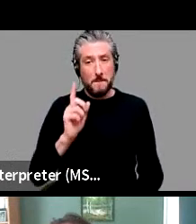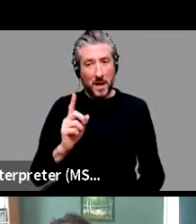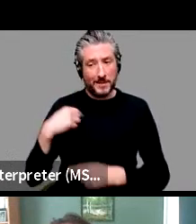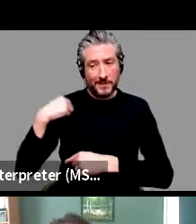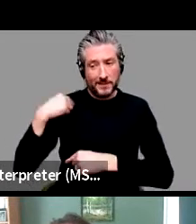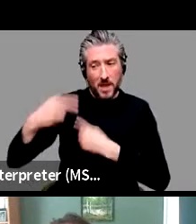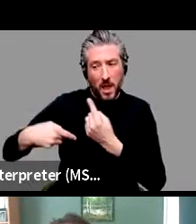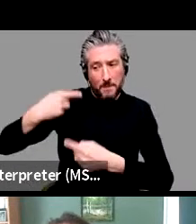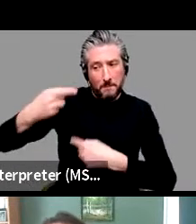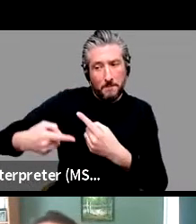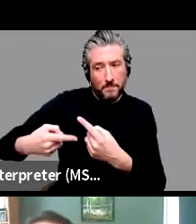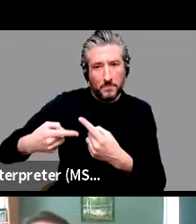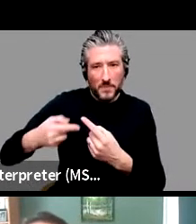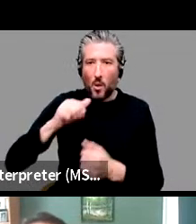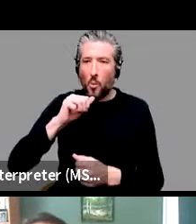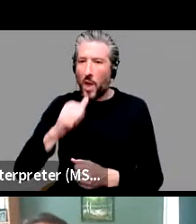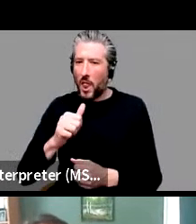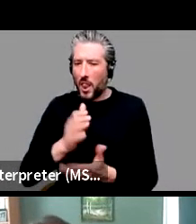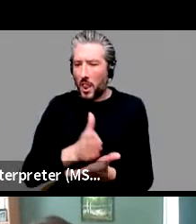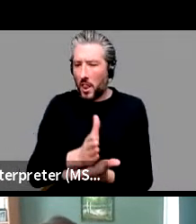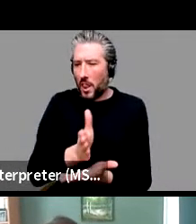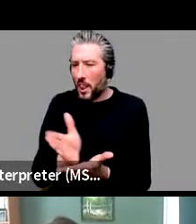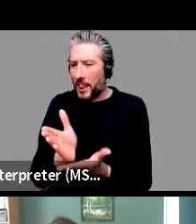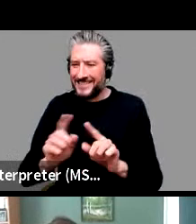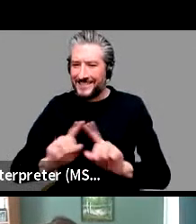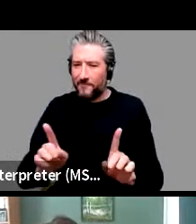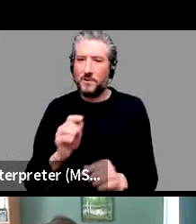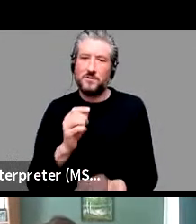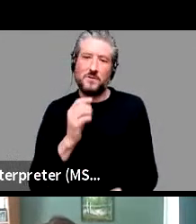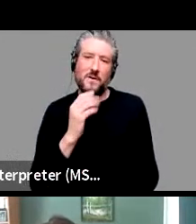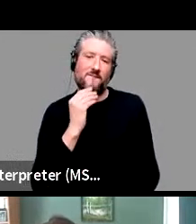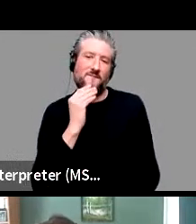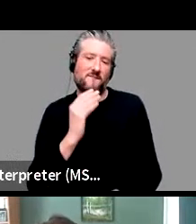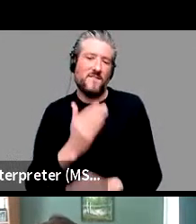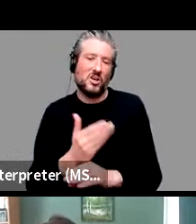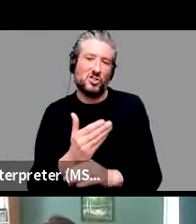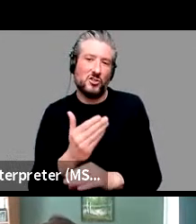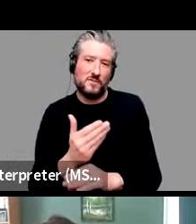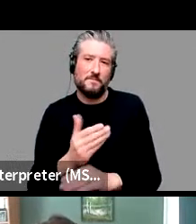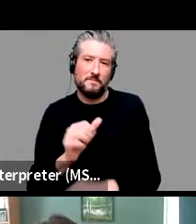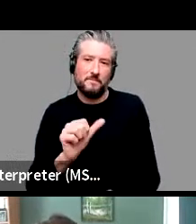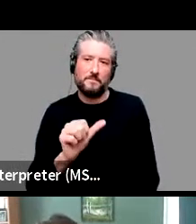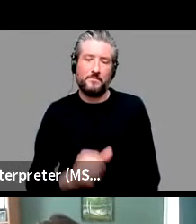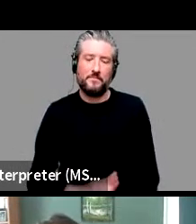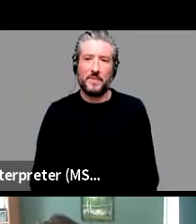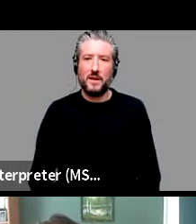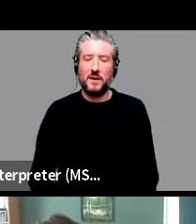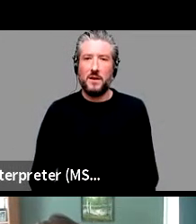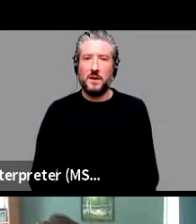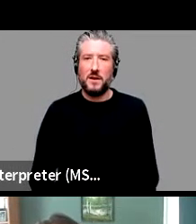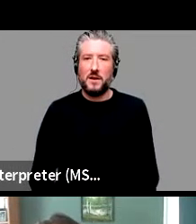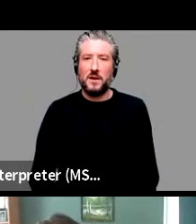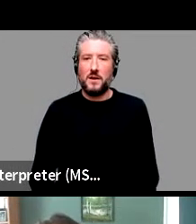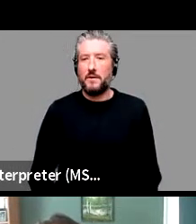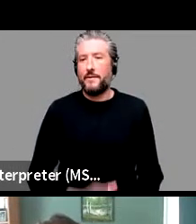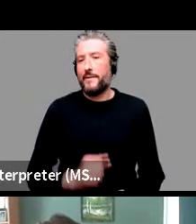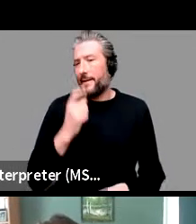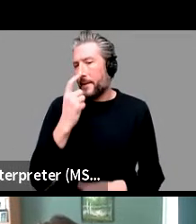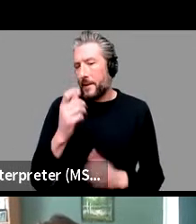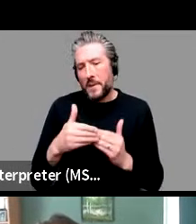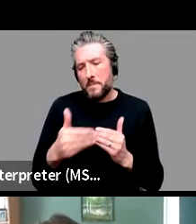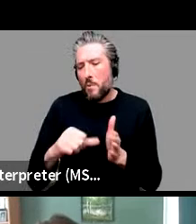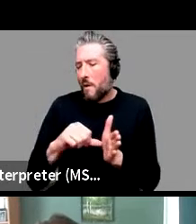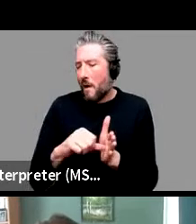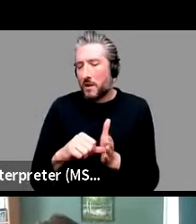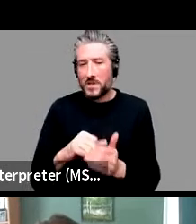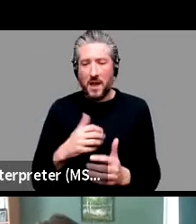they're going to be different. They're going to have, um, different functions. And I think the reason is that if it's harder to make an arbitrary choice, we